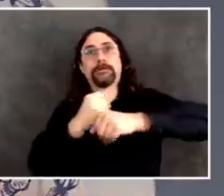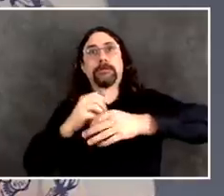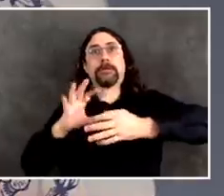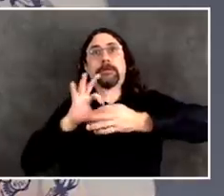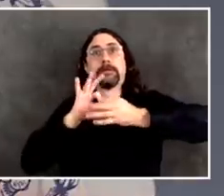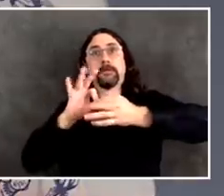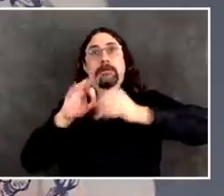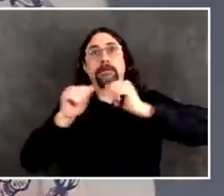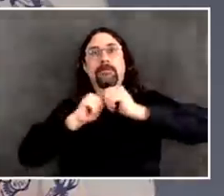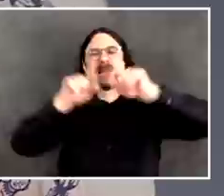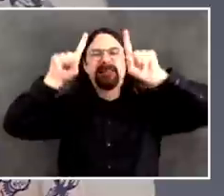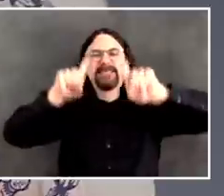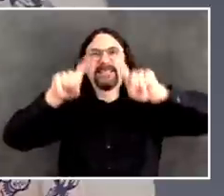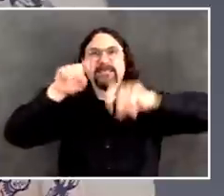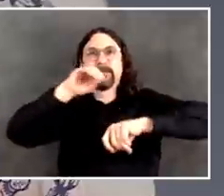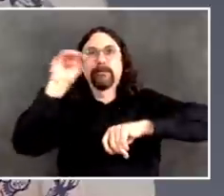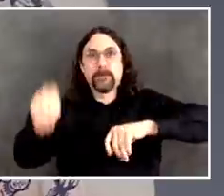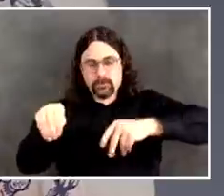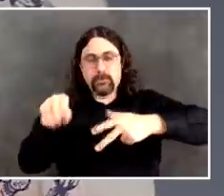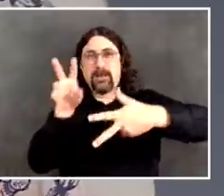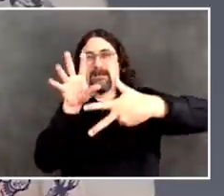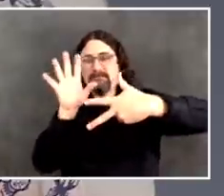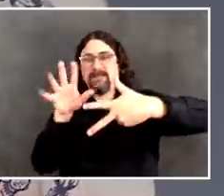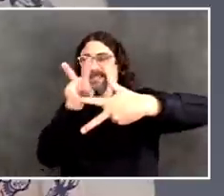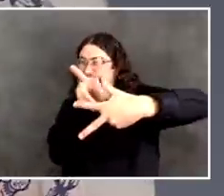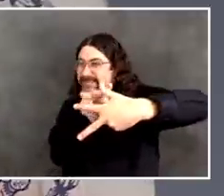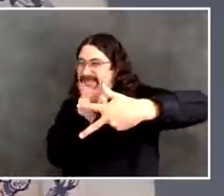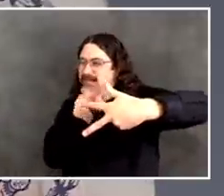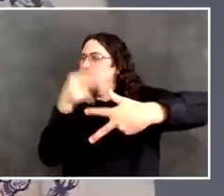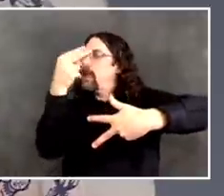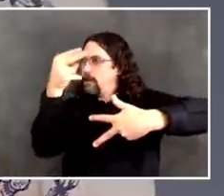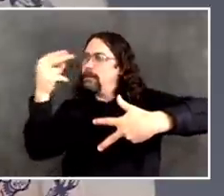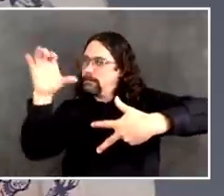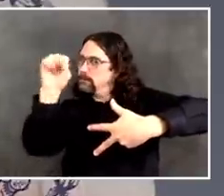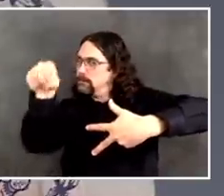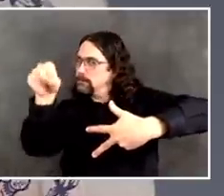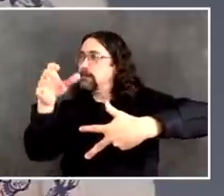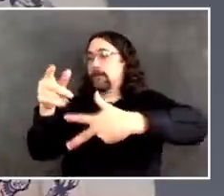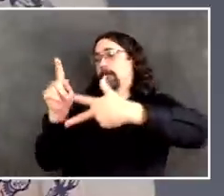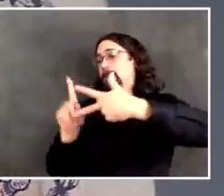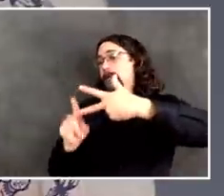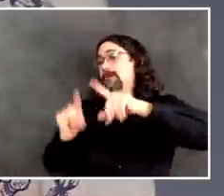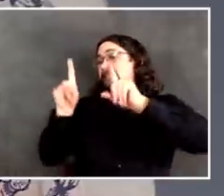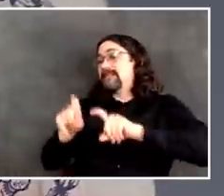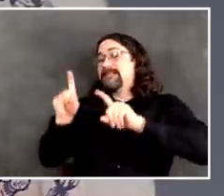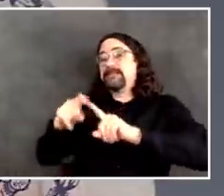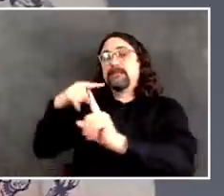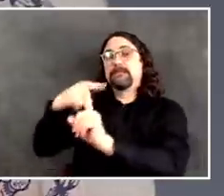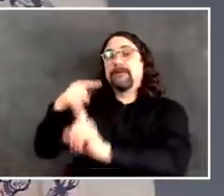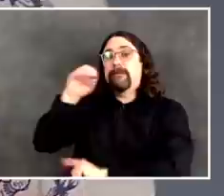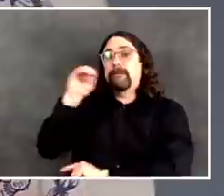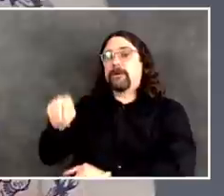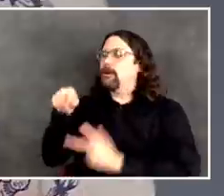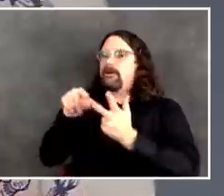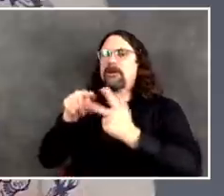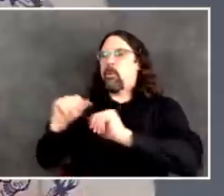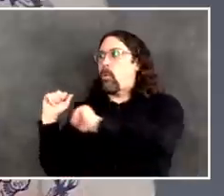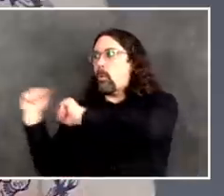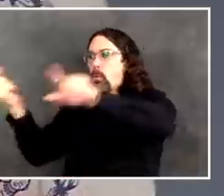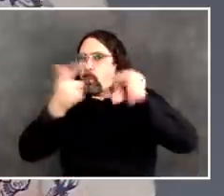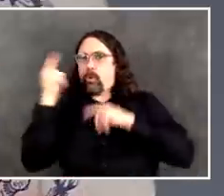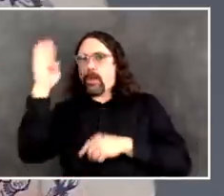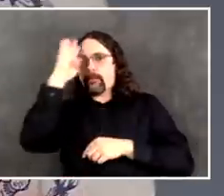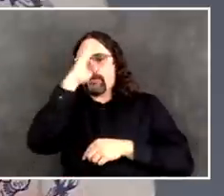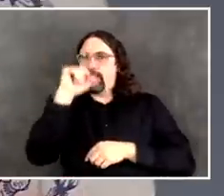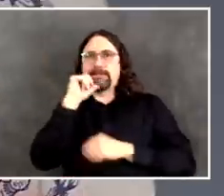Dimitri's point, indicator number one is all hospitals. Indicator number two is the health and hospitals, public